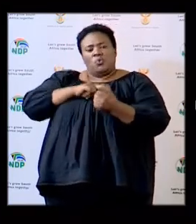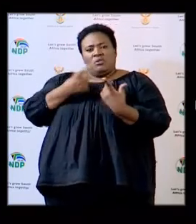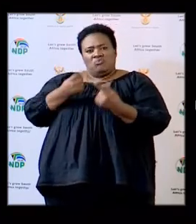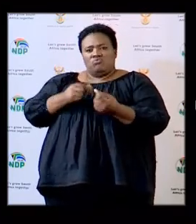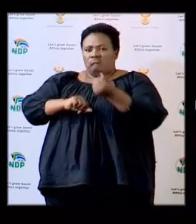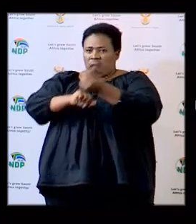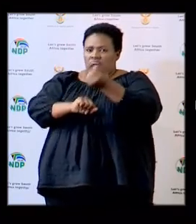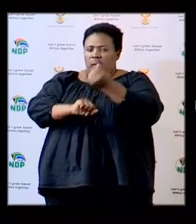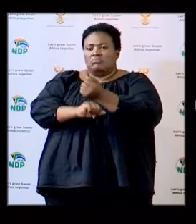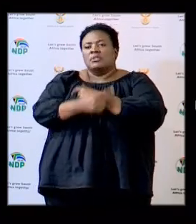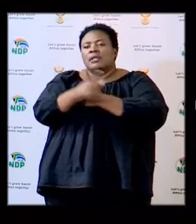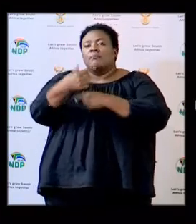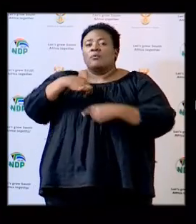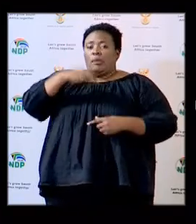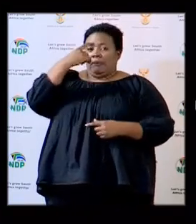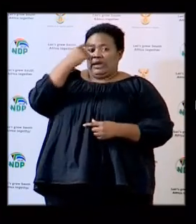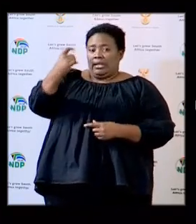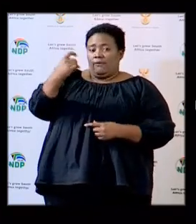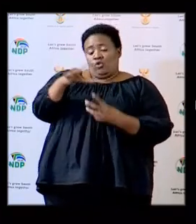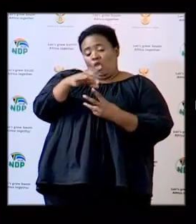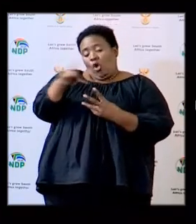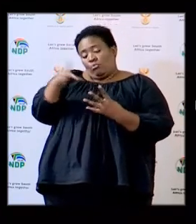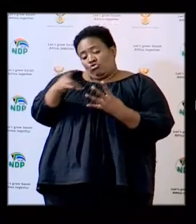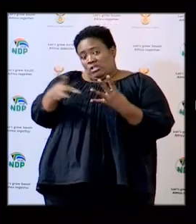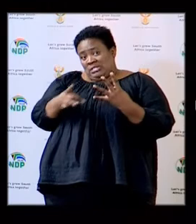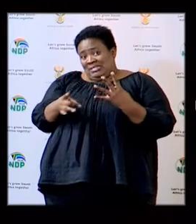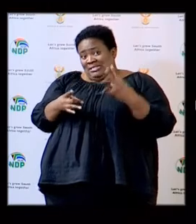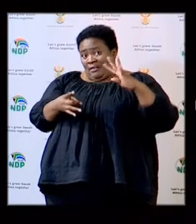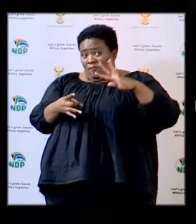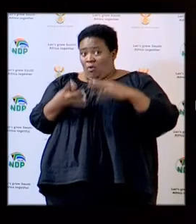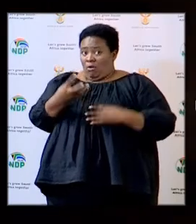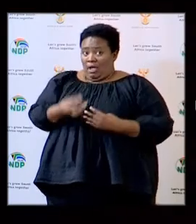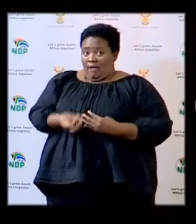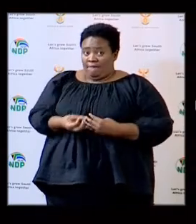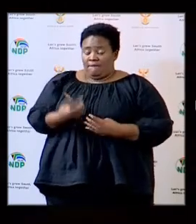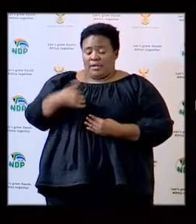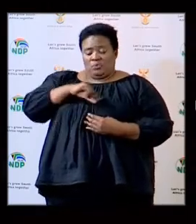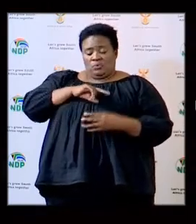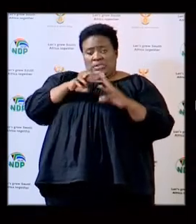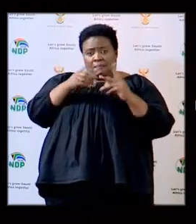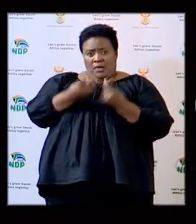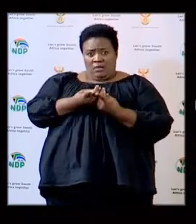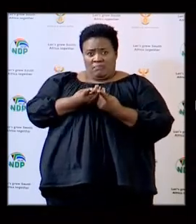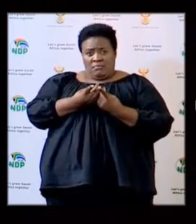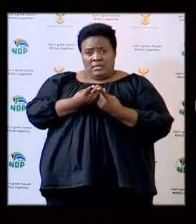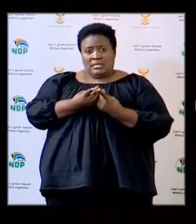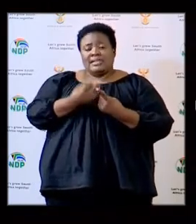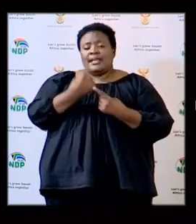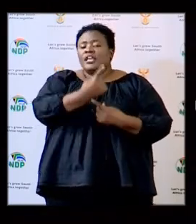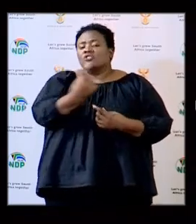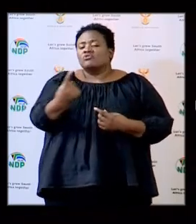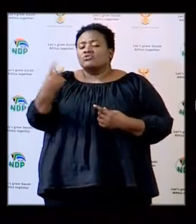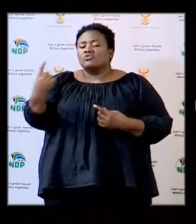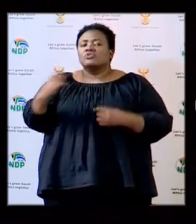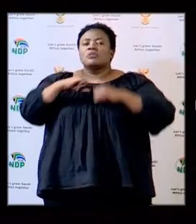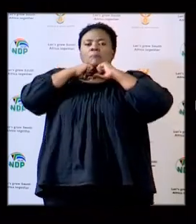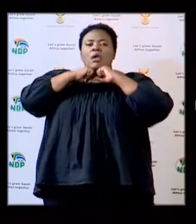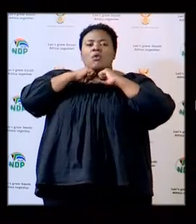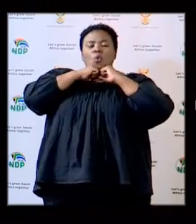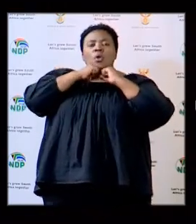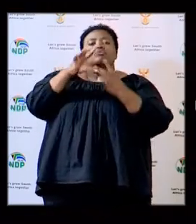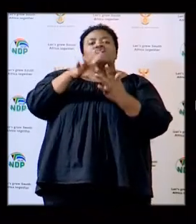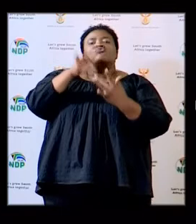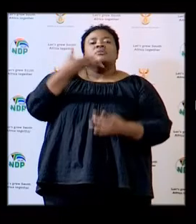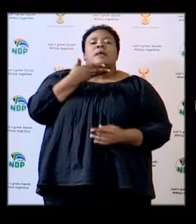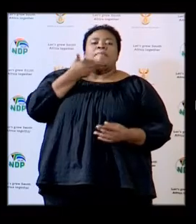that support so we really believe with all the options that we are providing as a department every parent can choose the